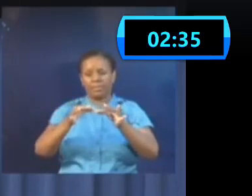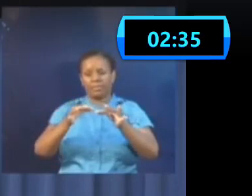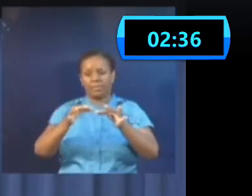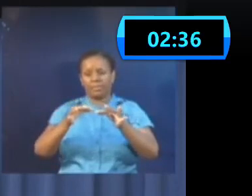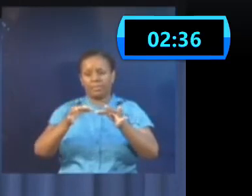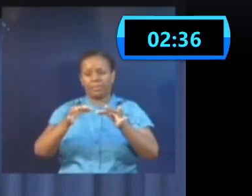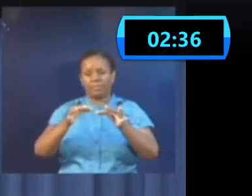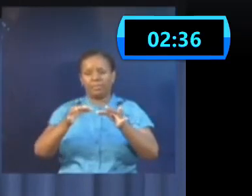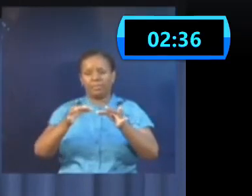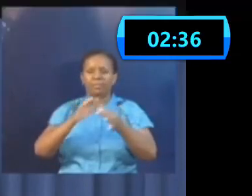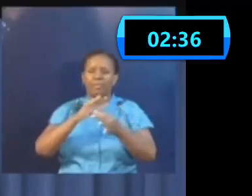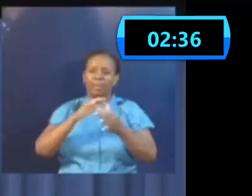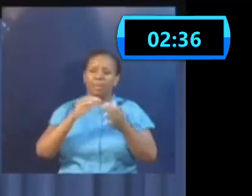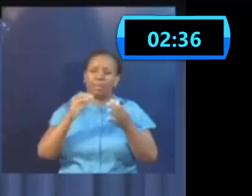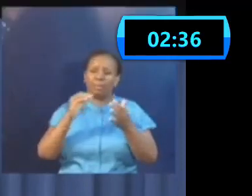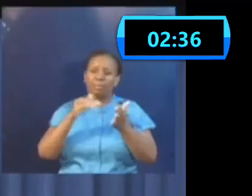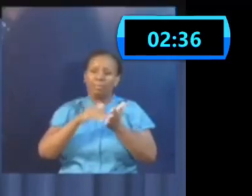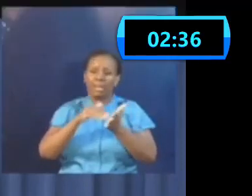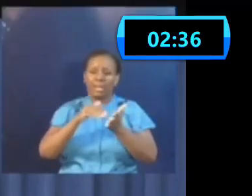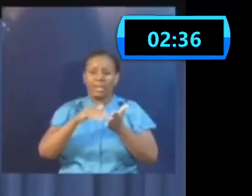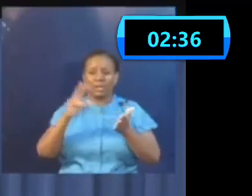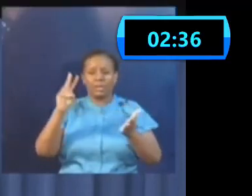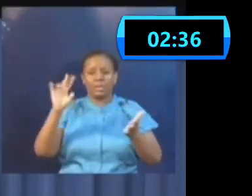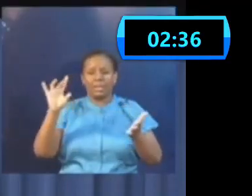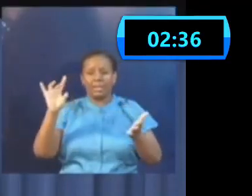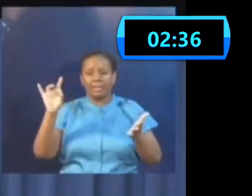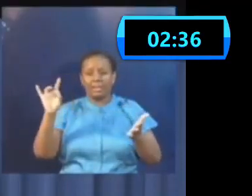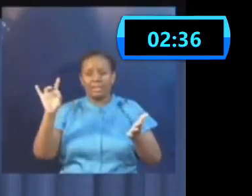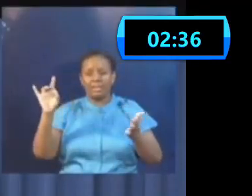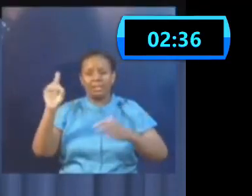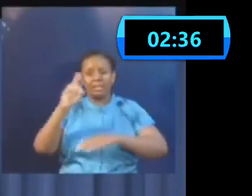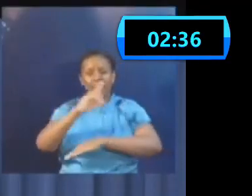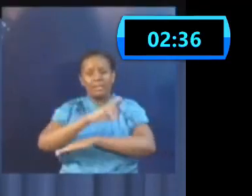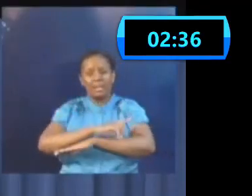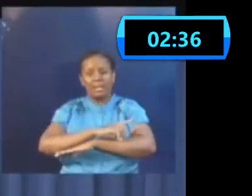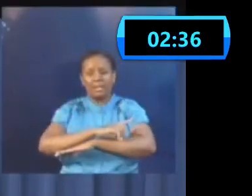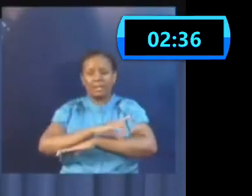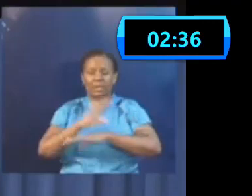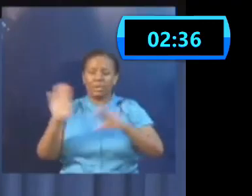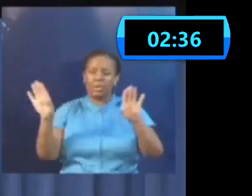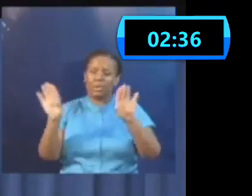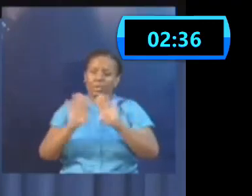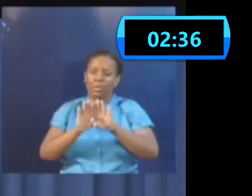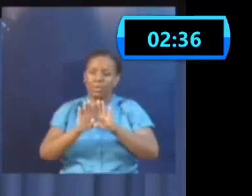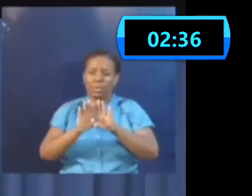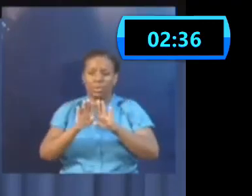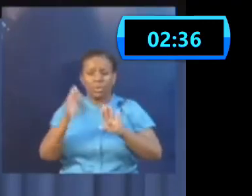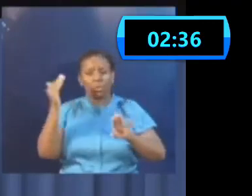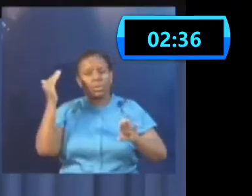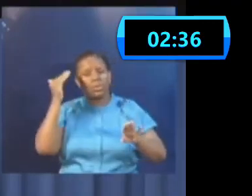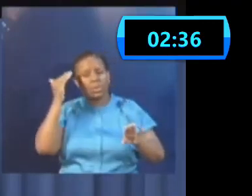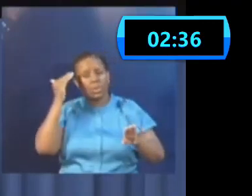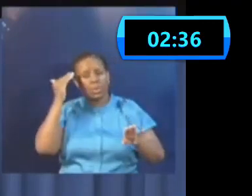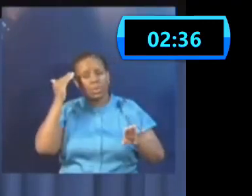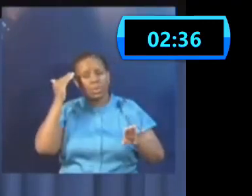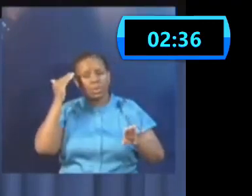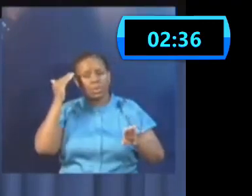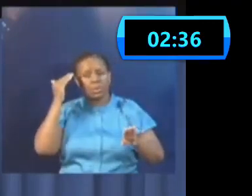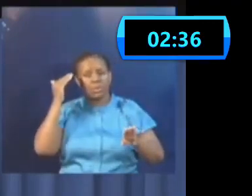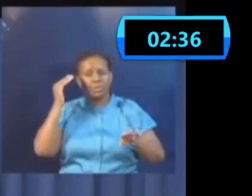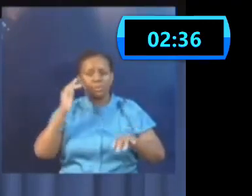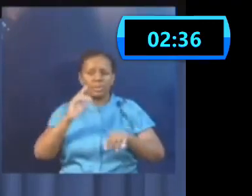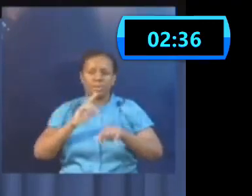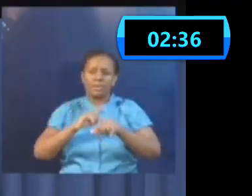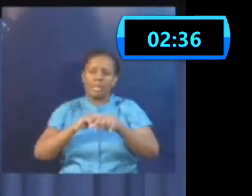period that we spoke about last time we met. As you may recall, the last time we met we gave you an update on the 17th